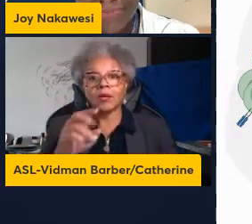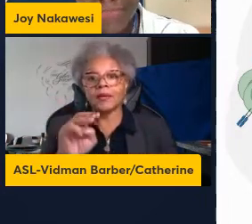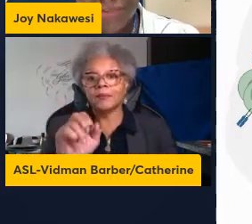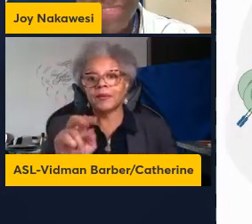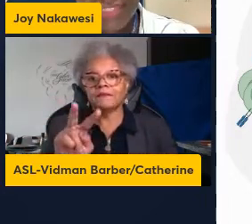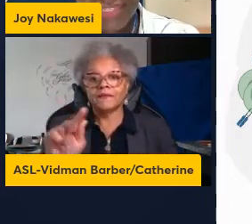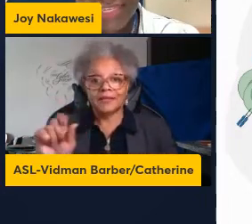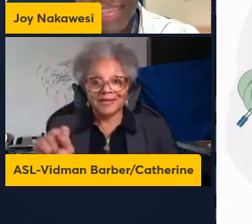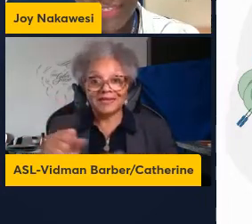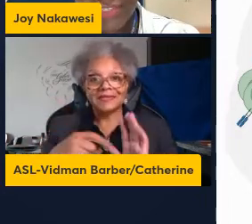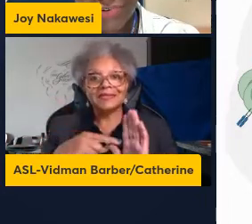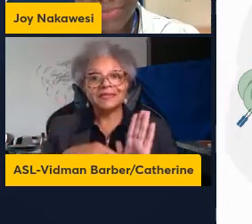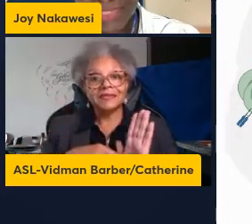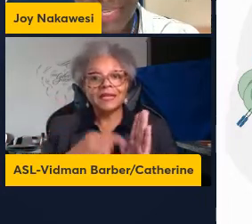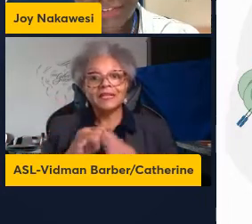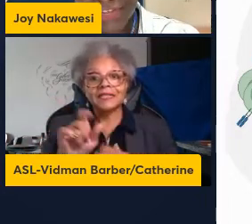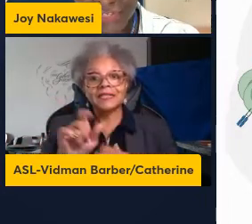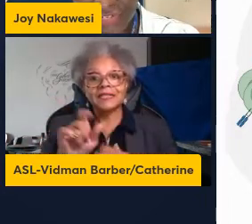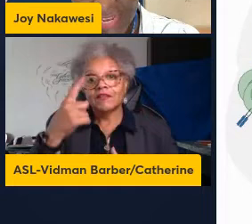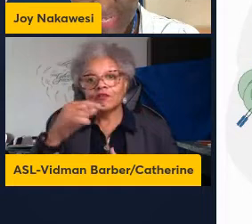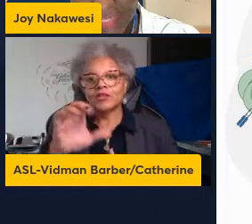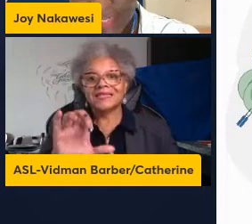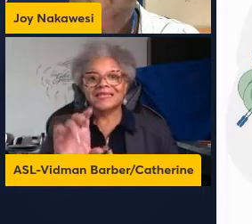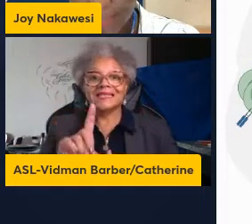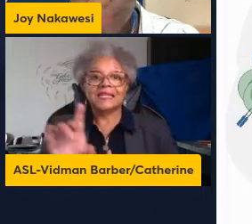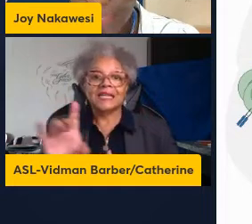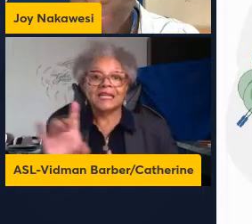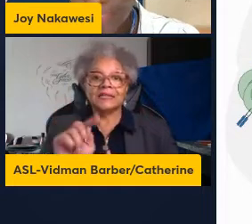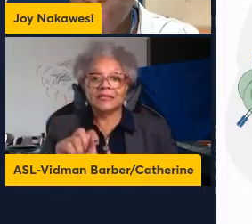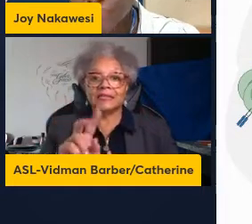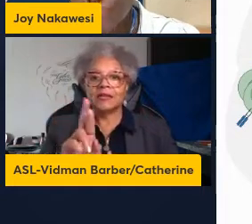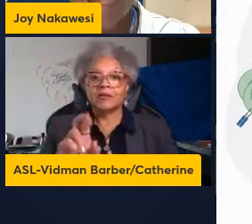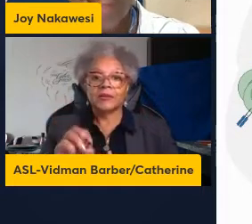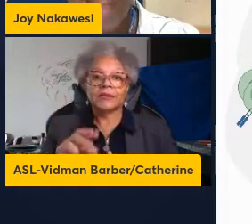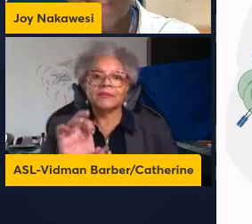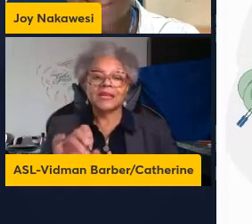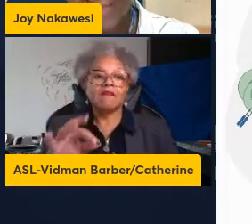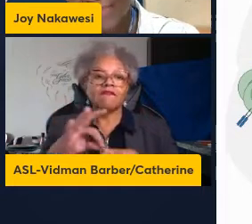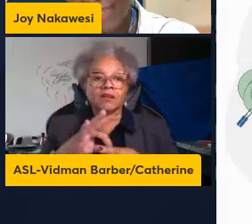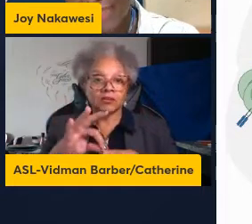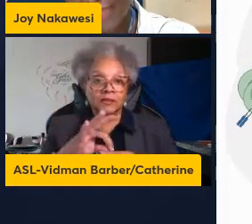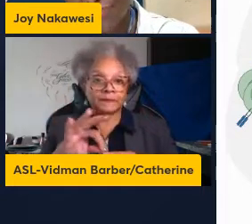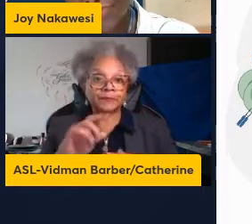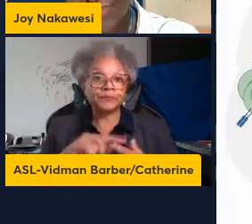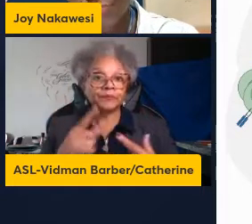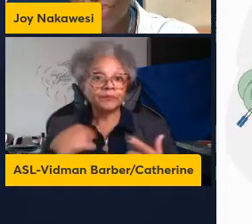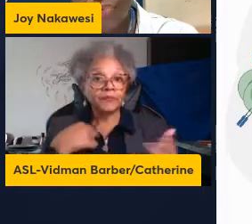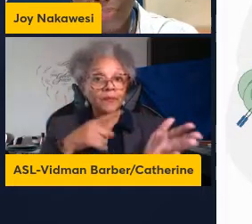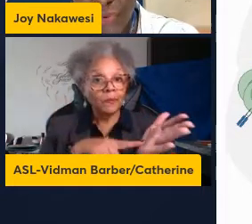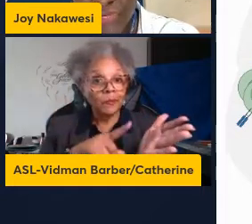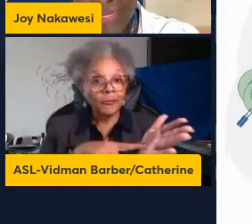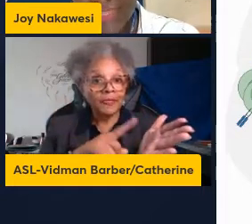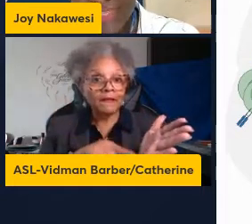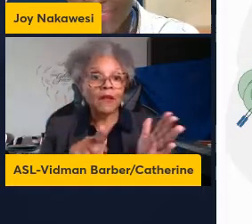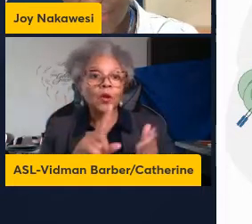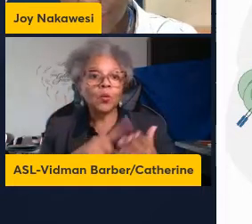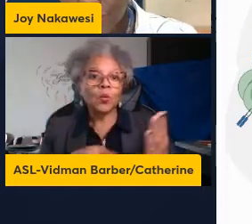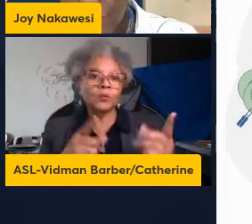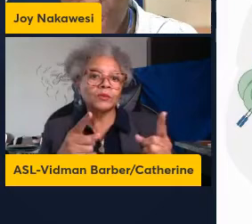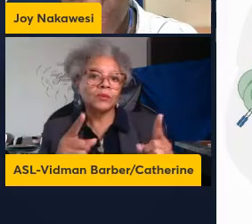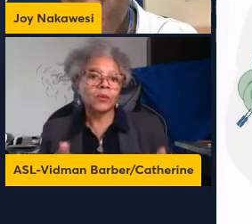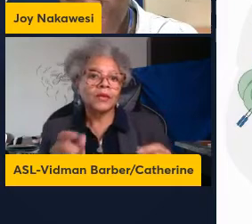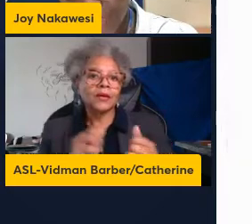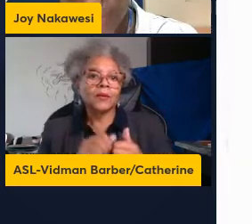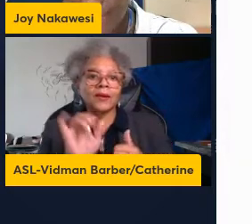necessary for the CD8 TREM cell functionality so we further investigated what was going on in these